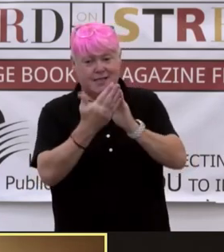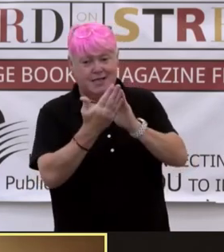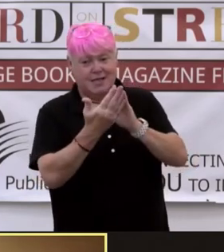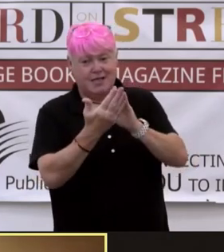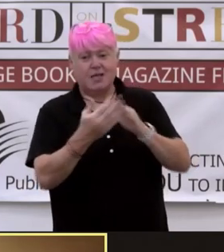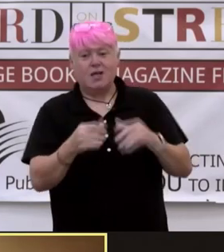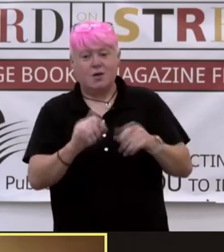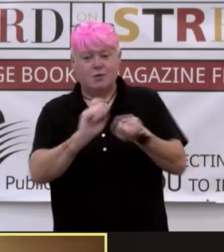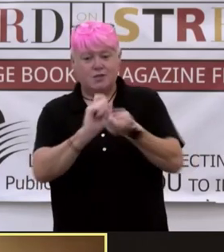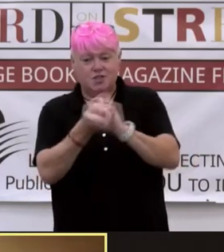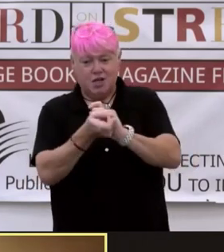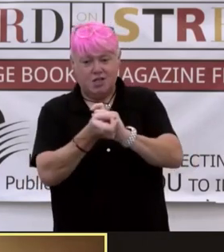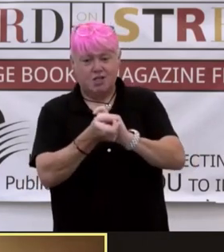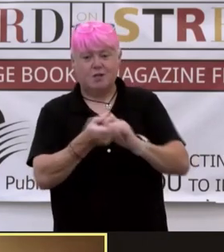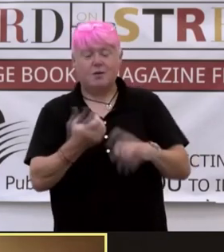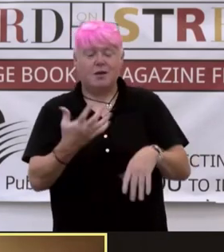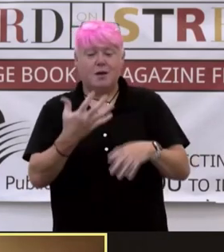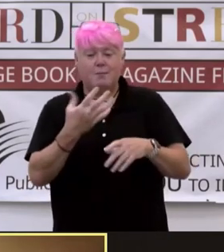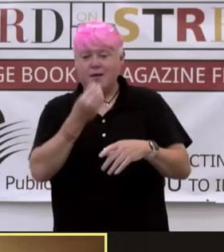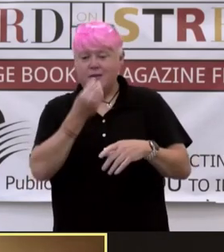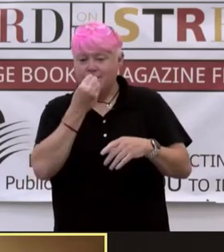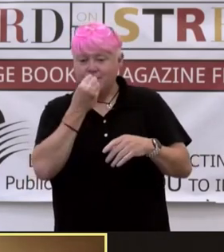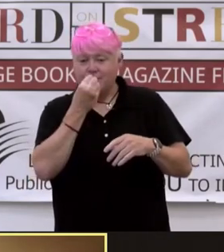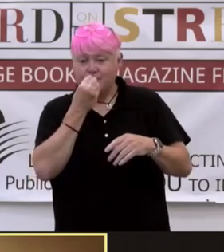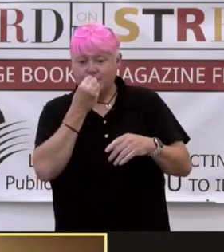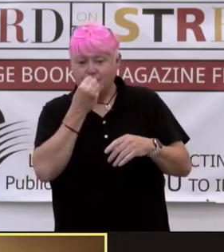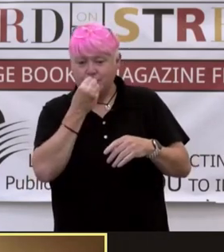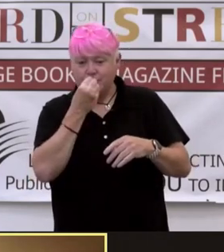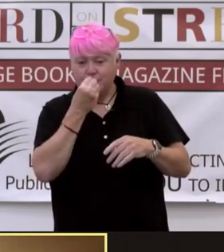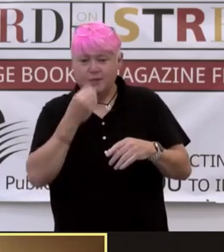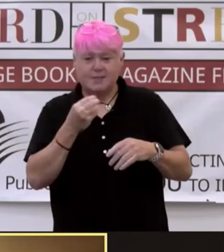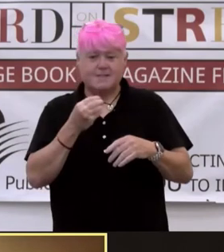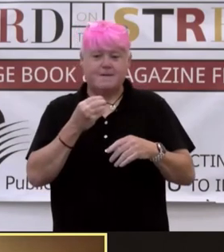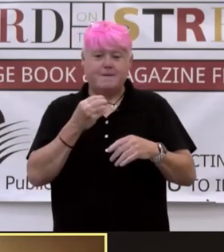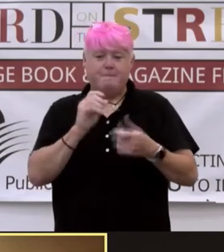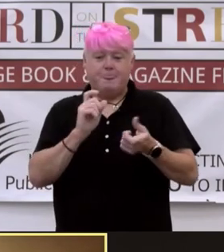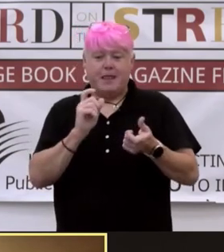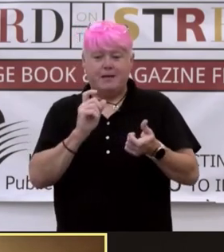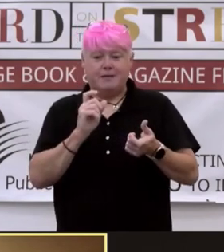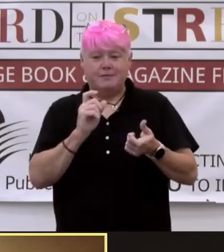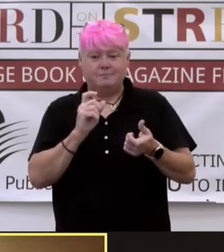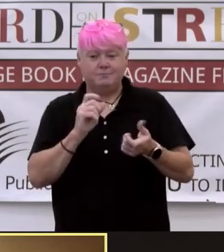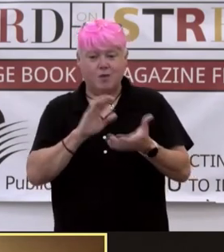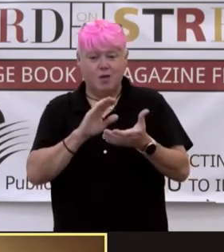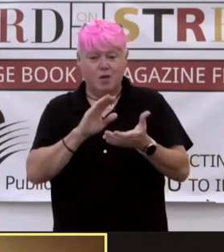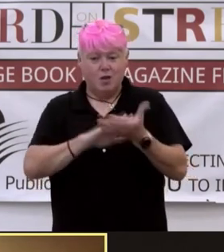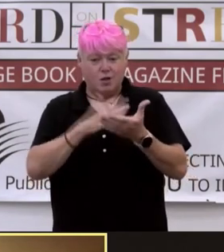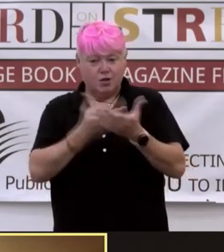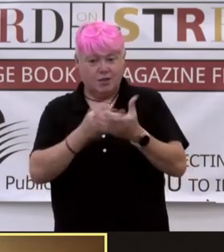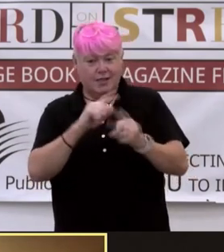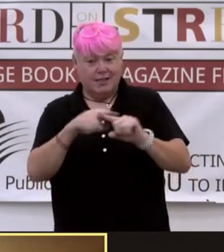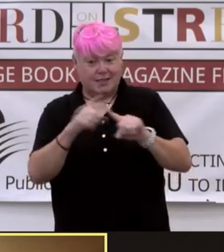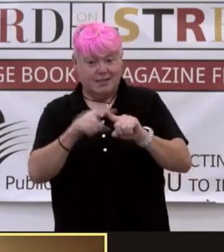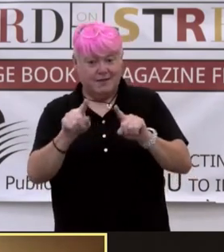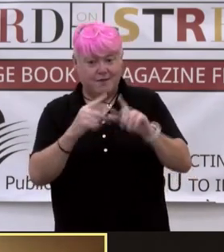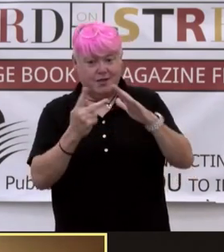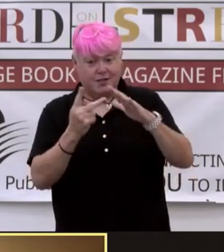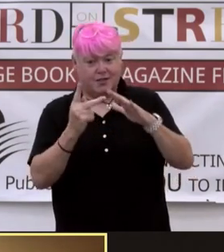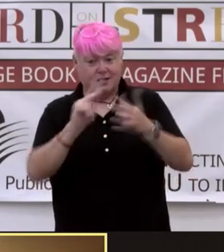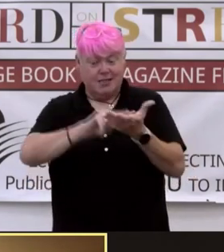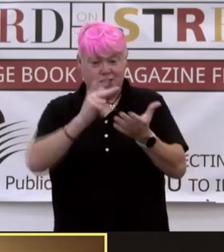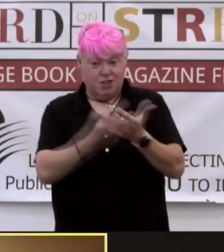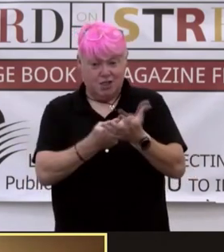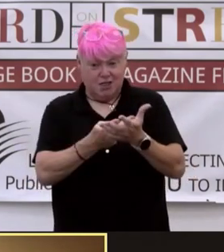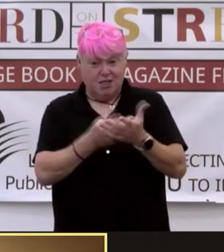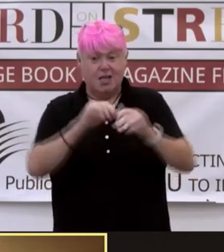by the way the food was, one type of food was, was cooked in a different kitchen. And how the